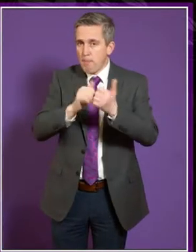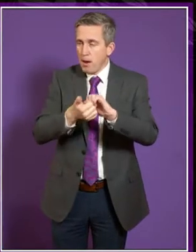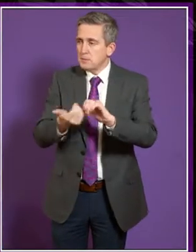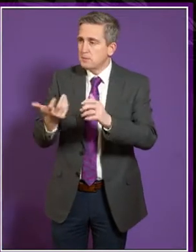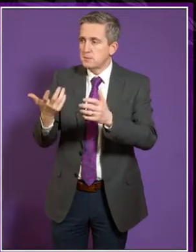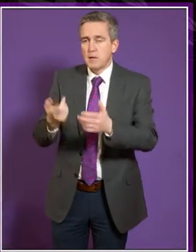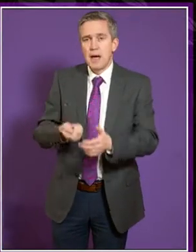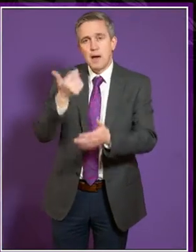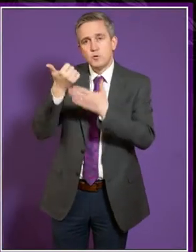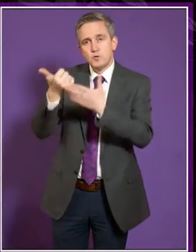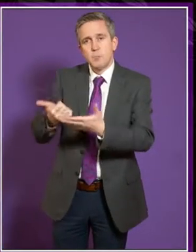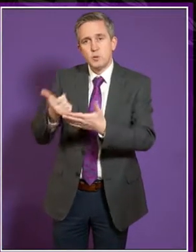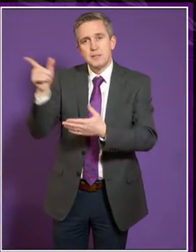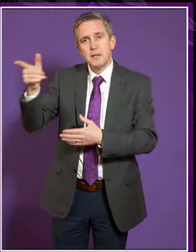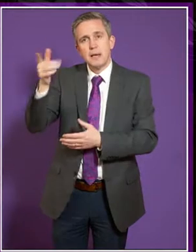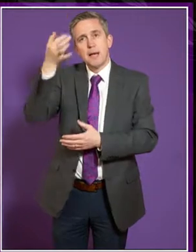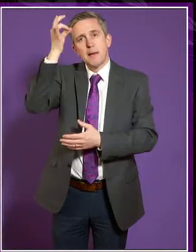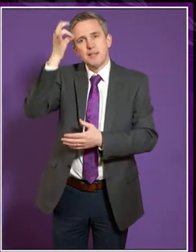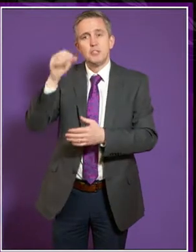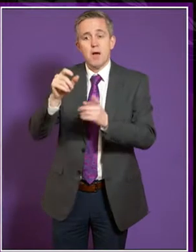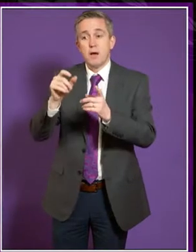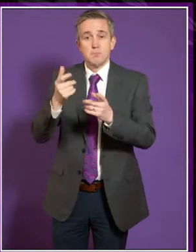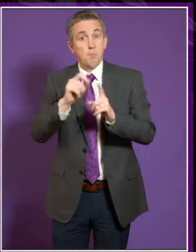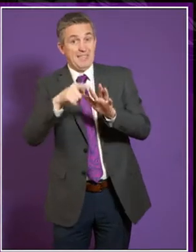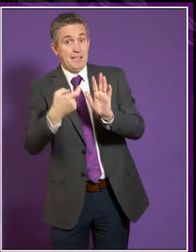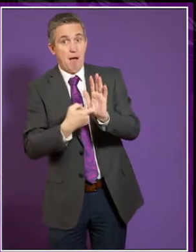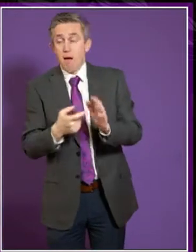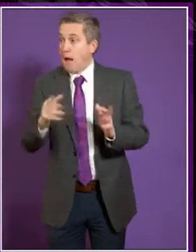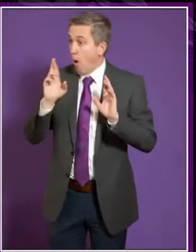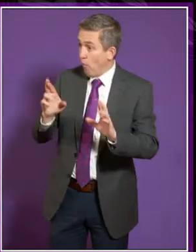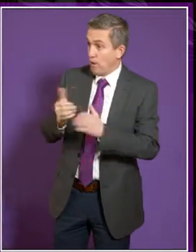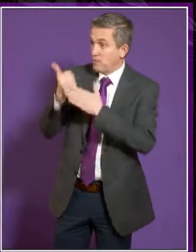I'm supporting Peter. Well, I hope.